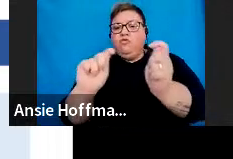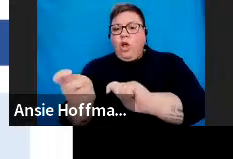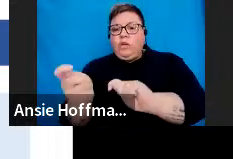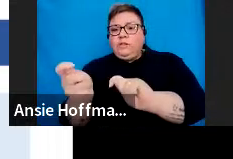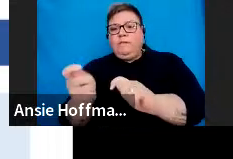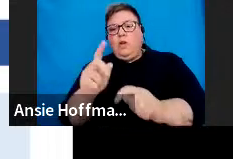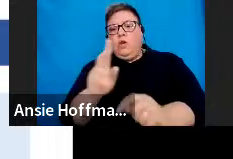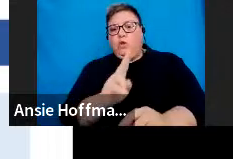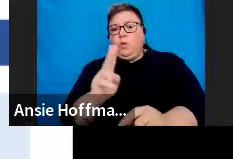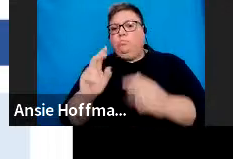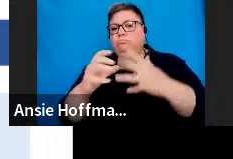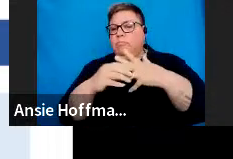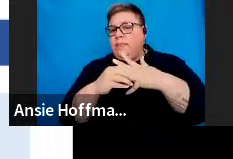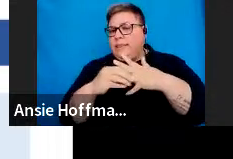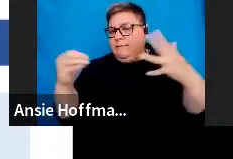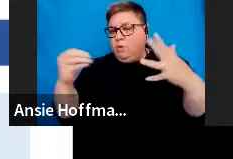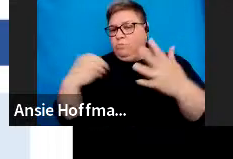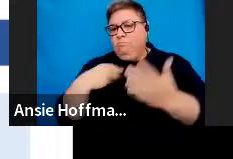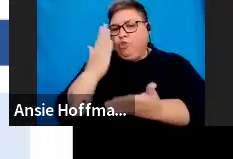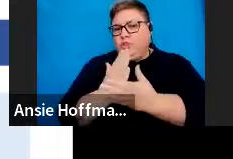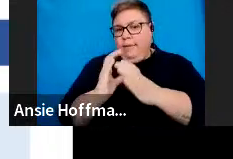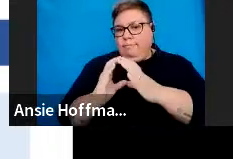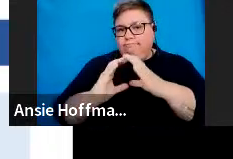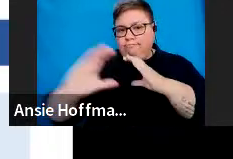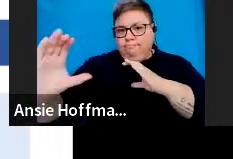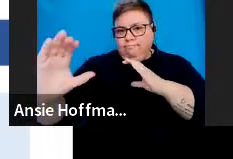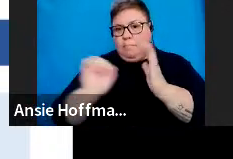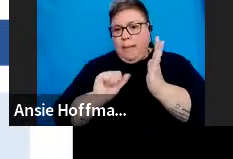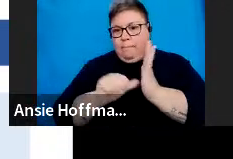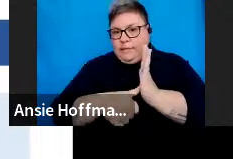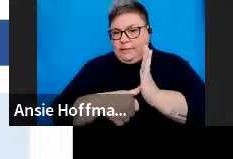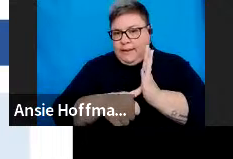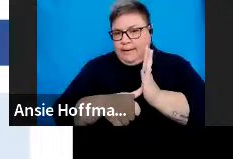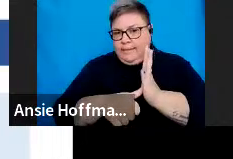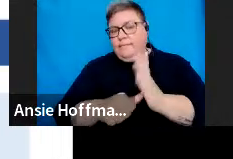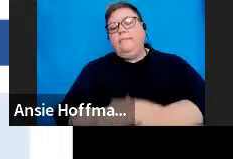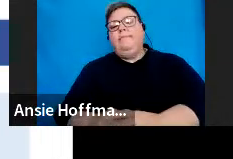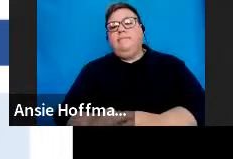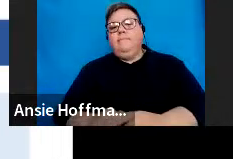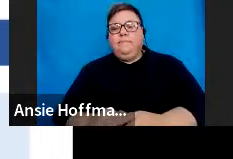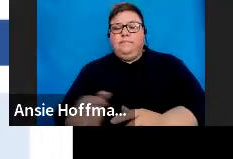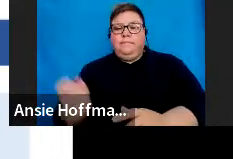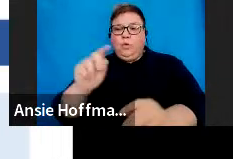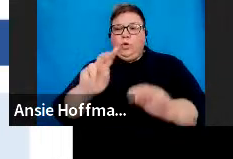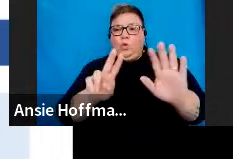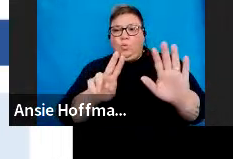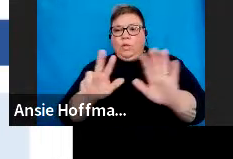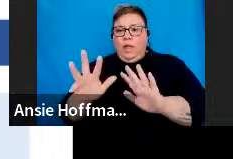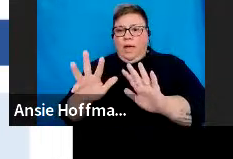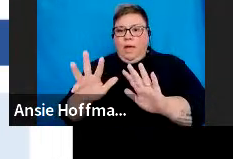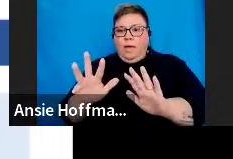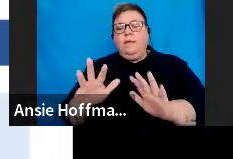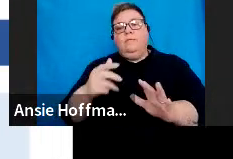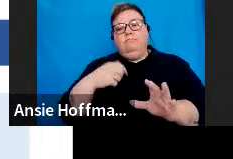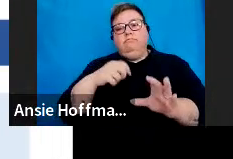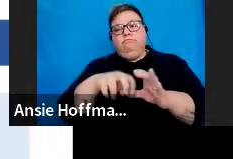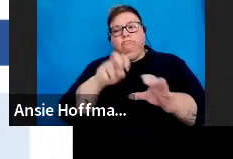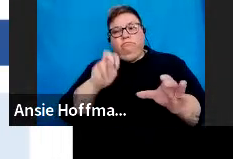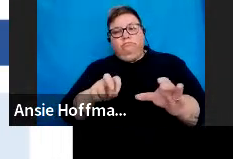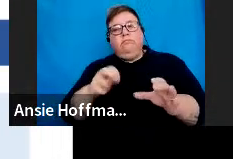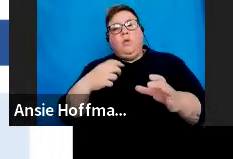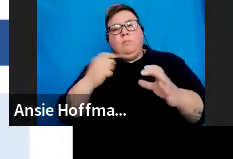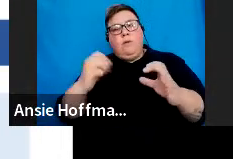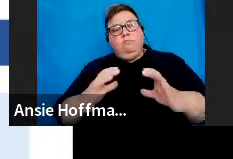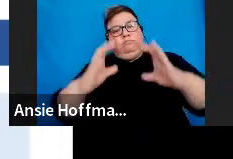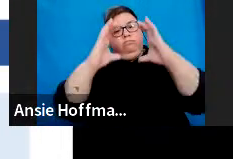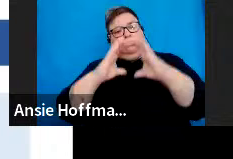the divorce, member, spouse. And then let's look at the 29, where it says immigration withdrawal. And in brackets, it says